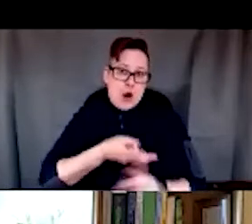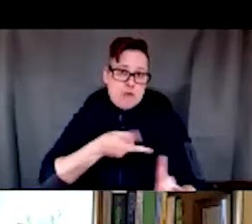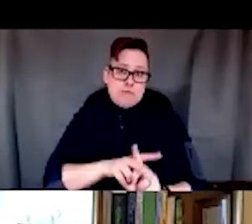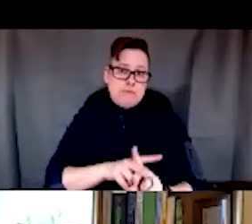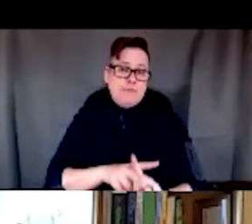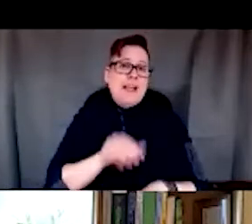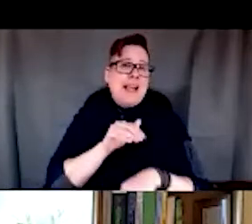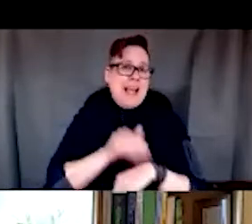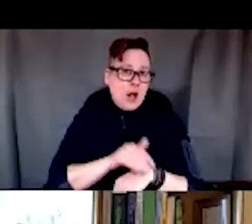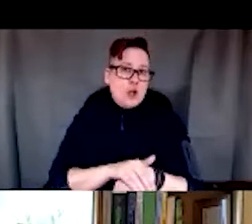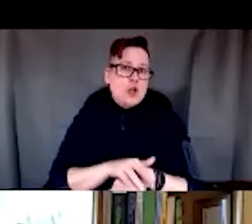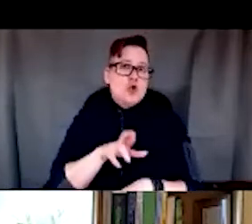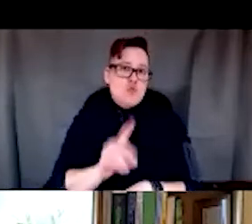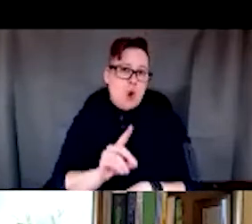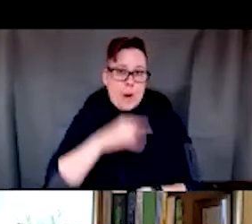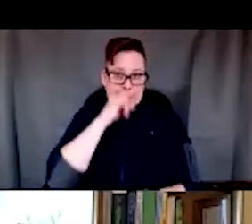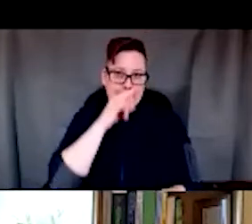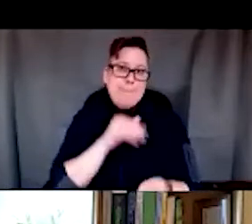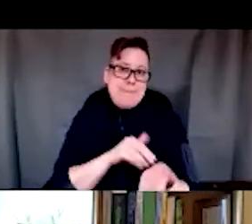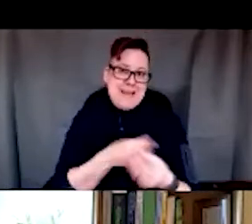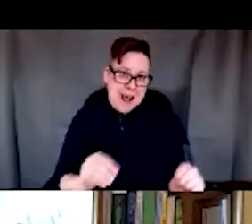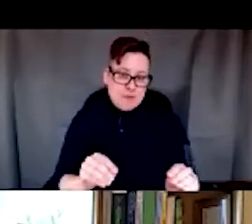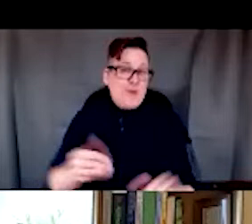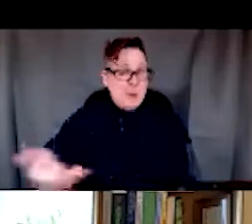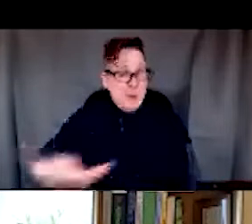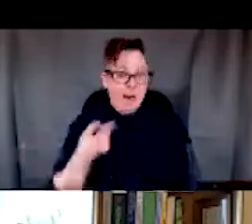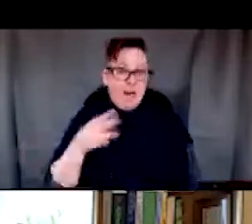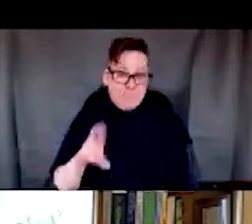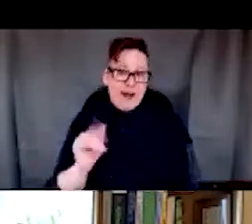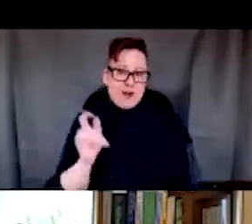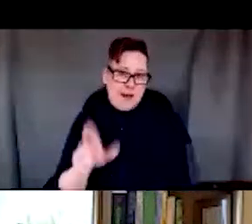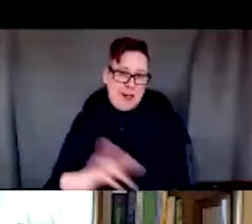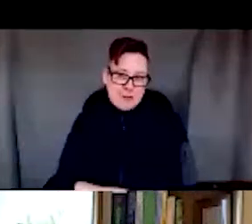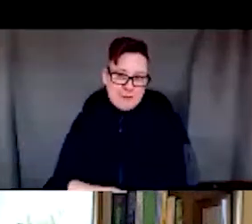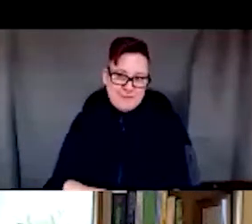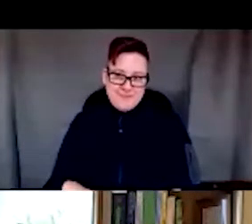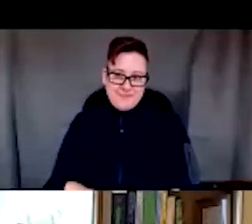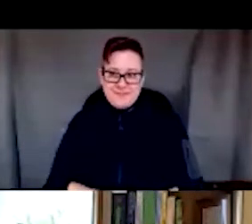English Road Pediatrics. Please help me in welcoming Dr. Baylor. Dr.